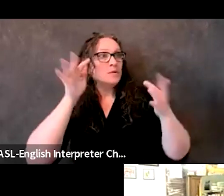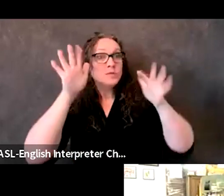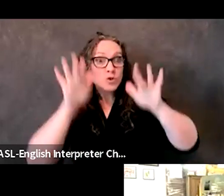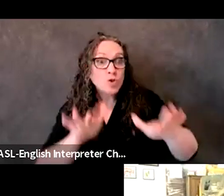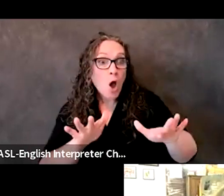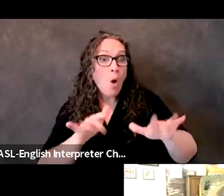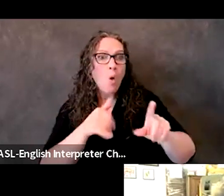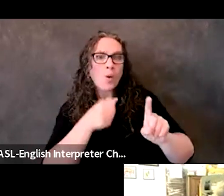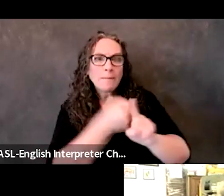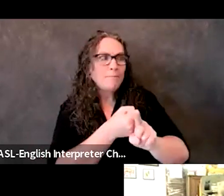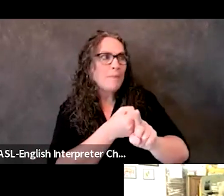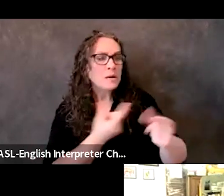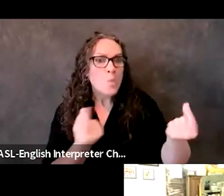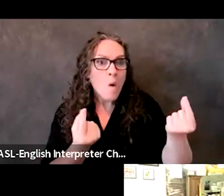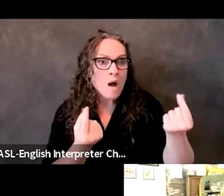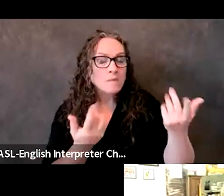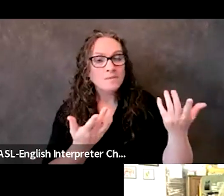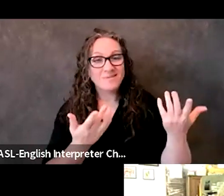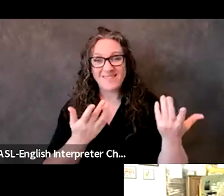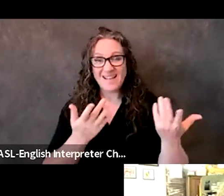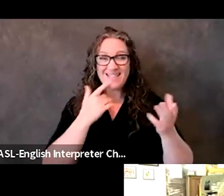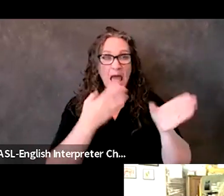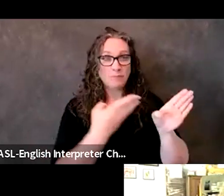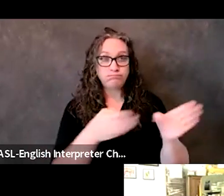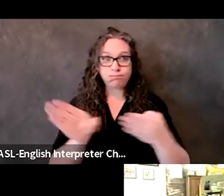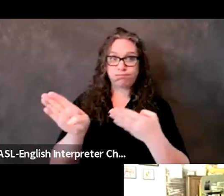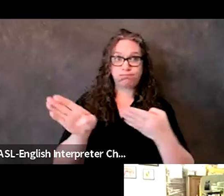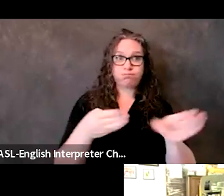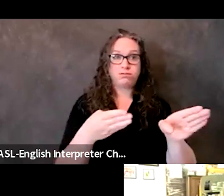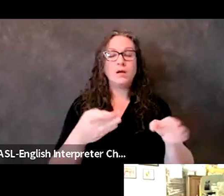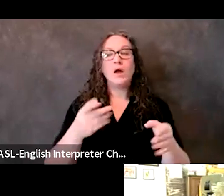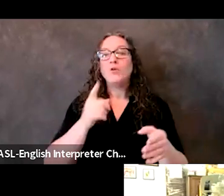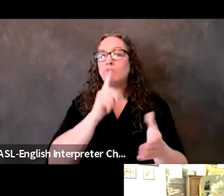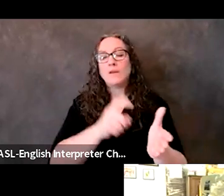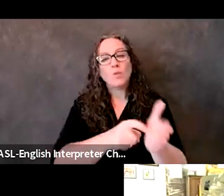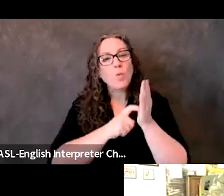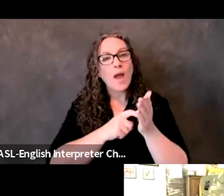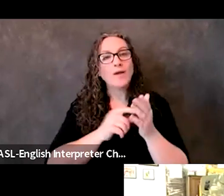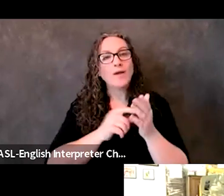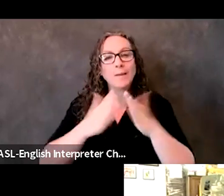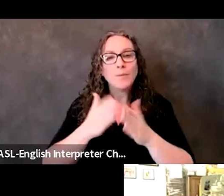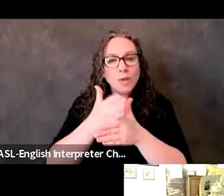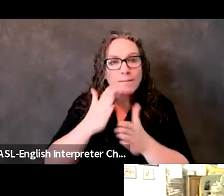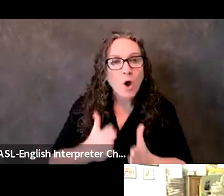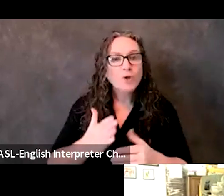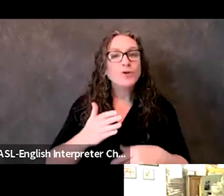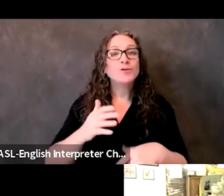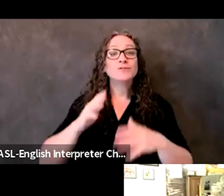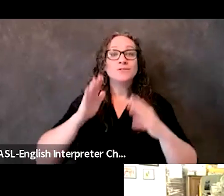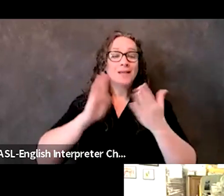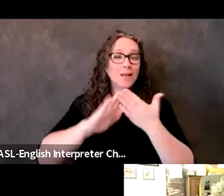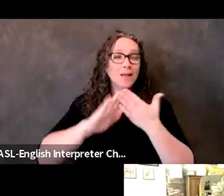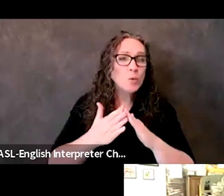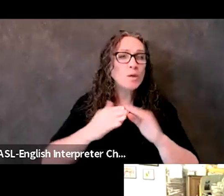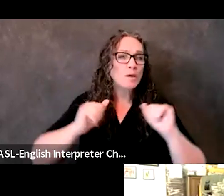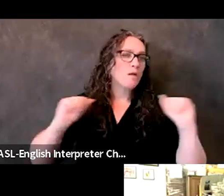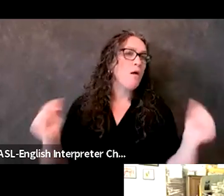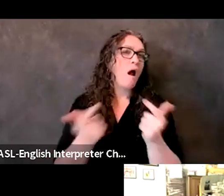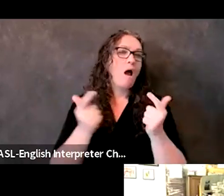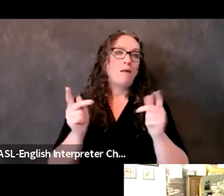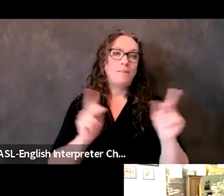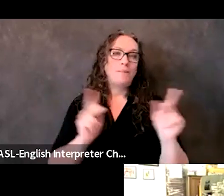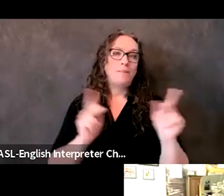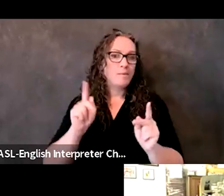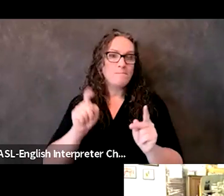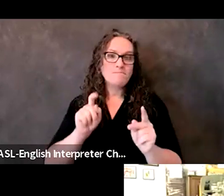in planning really needs emergency managers, our community partners, our stakeholders, as well as our community, to be very,